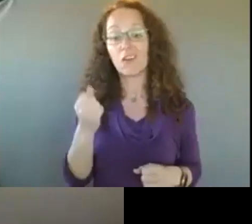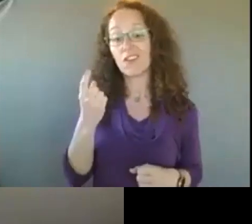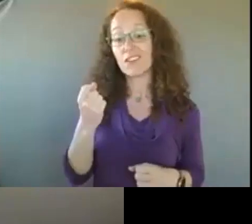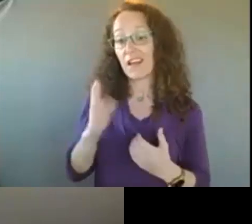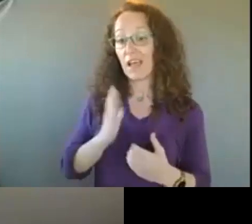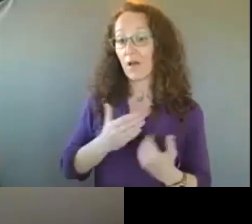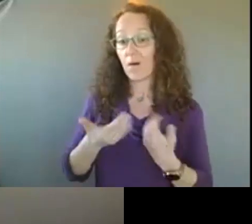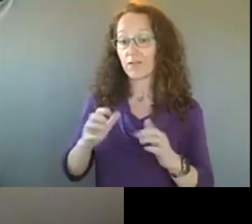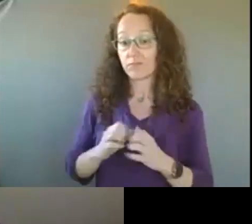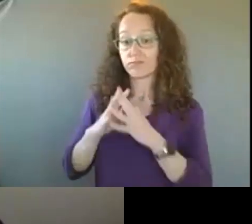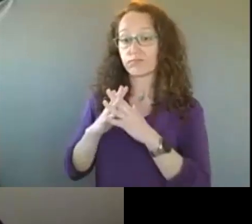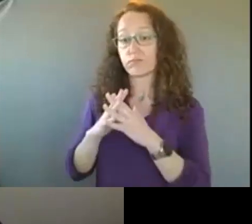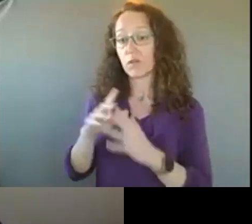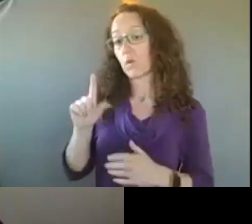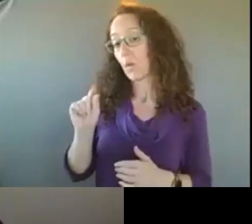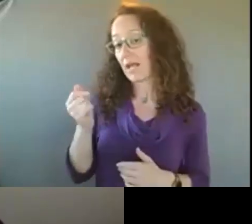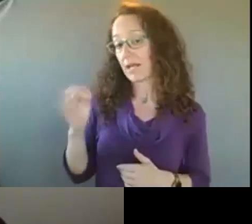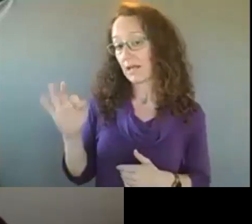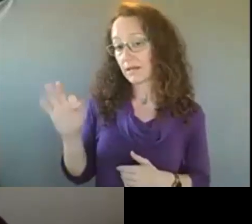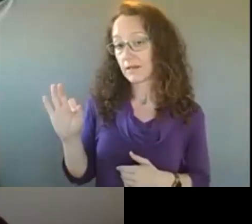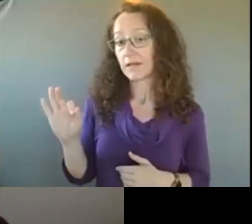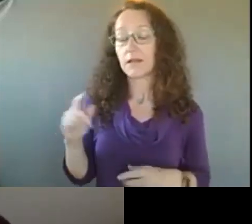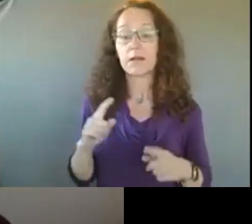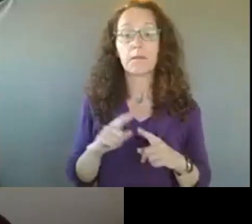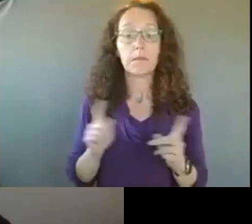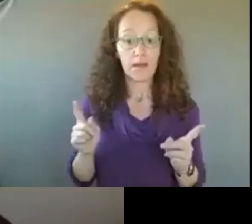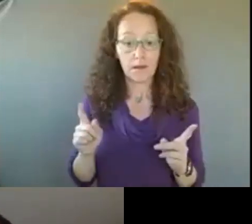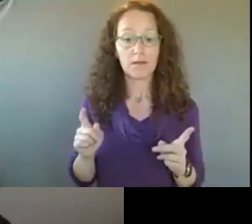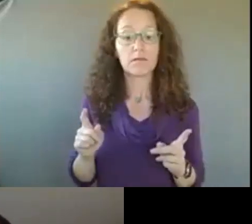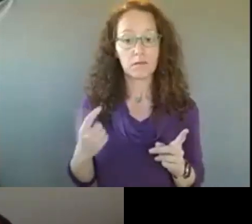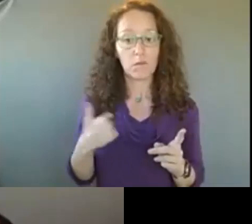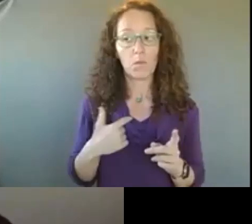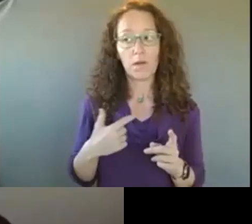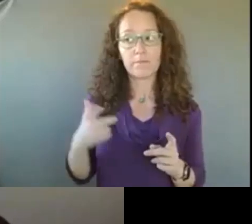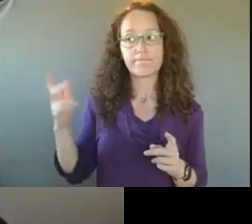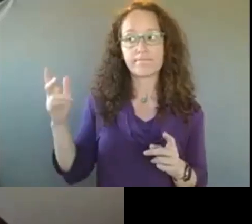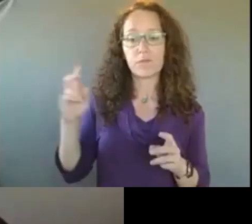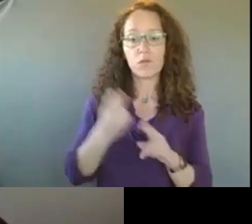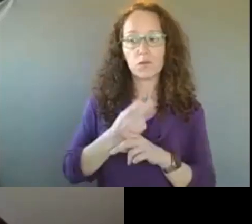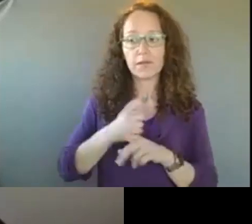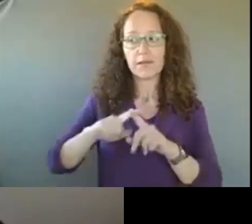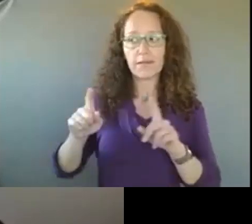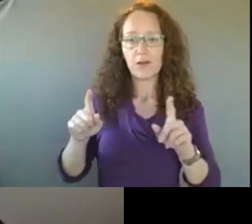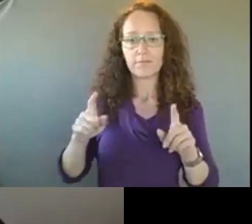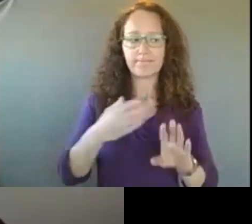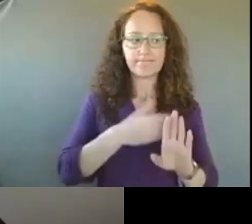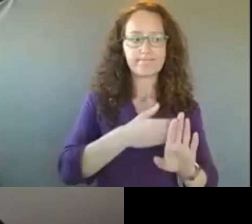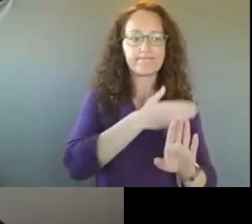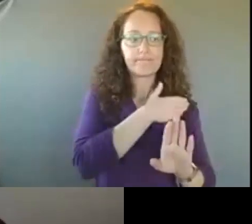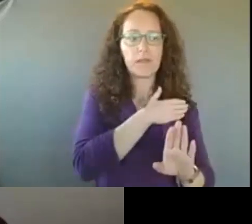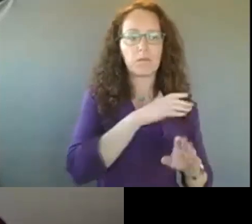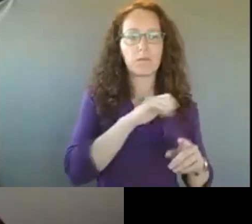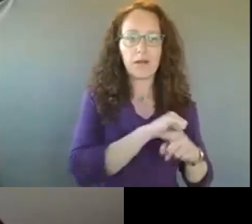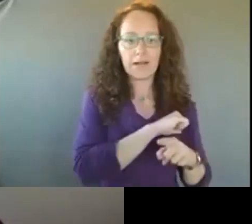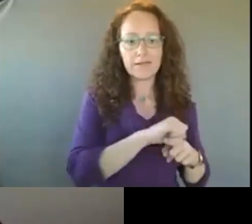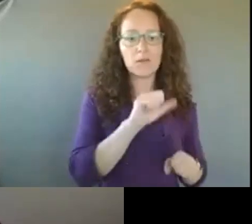under the Office of Violence Prevention's guise, we've really been pulling in the themes and practices of our previous work focused on